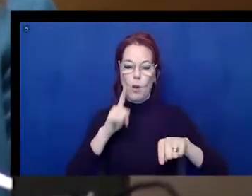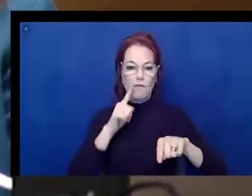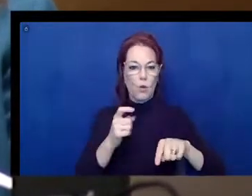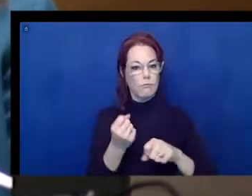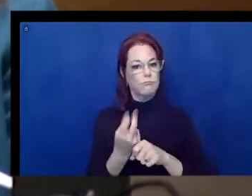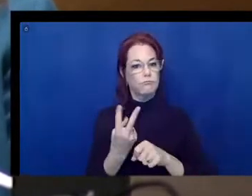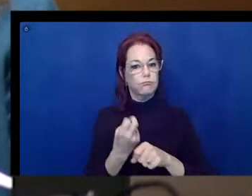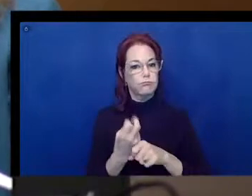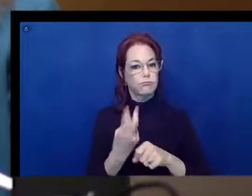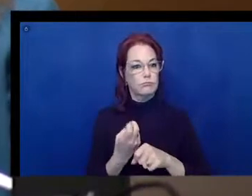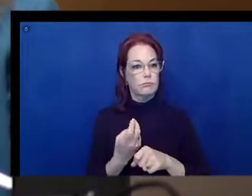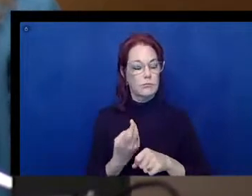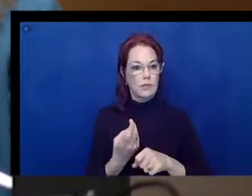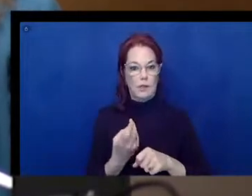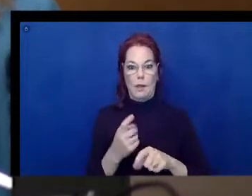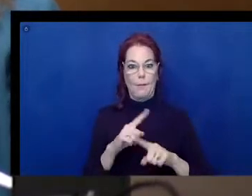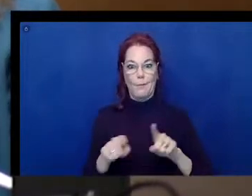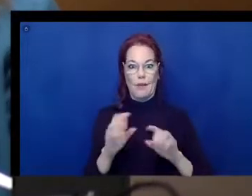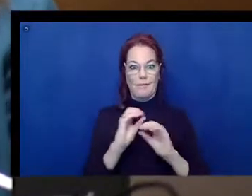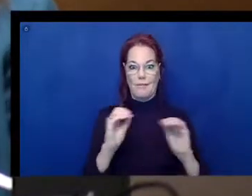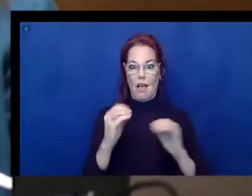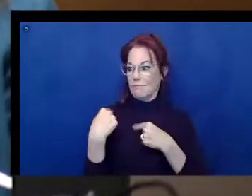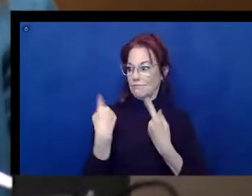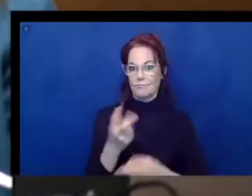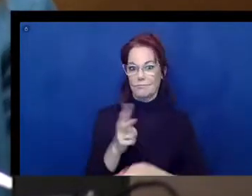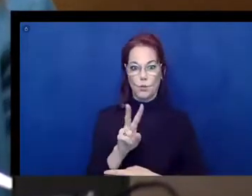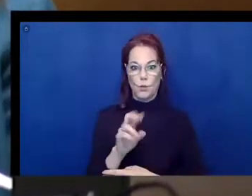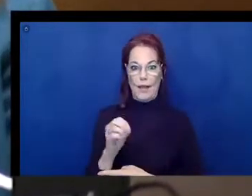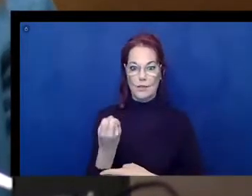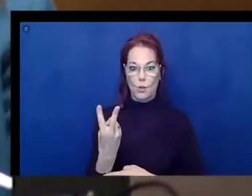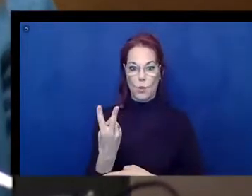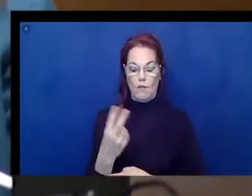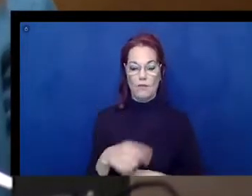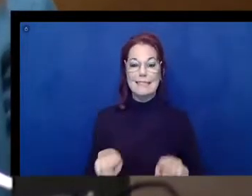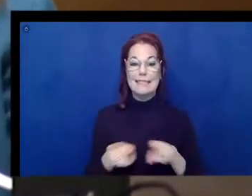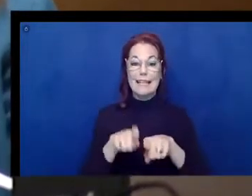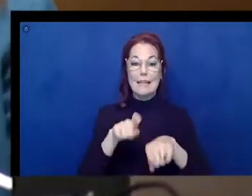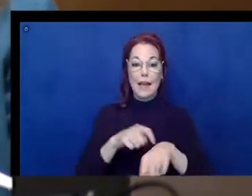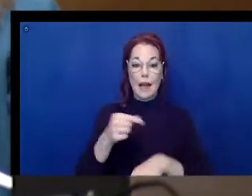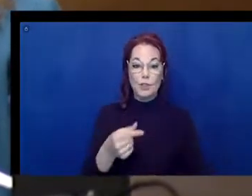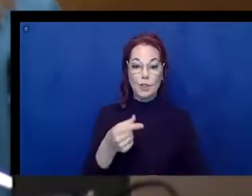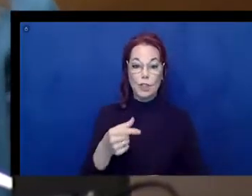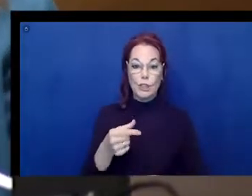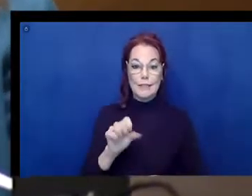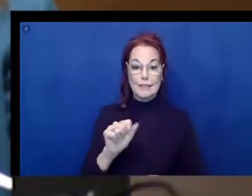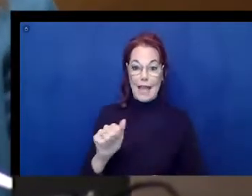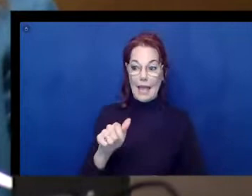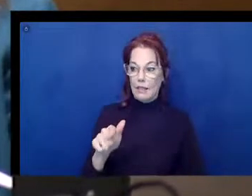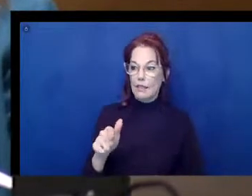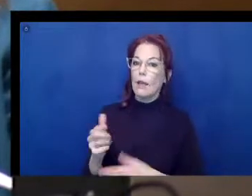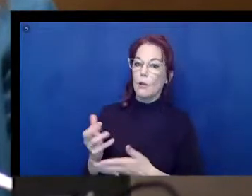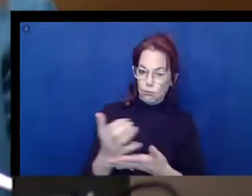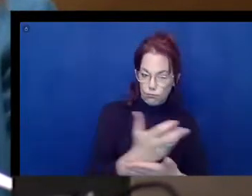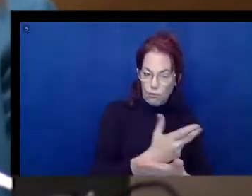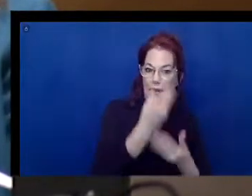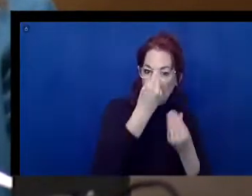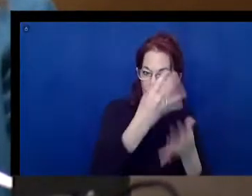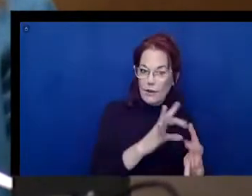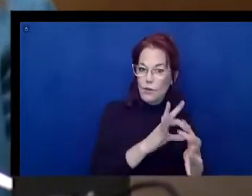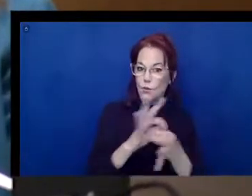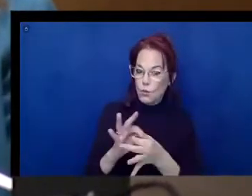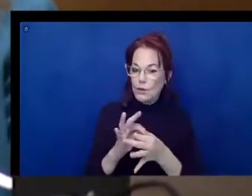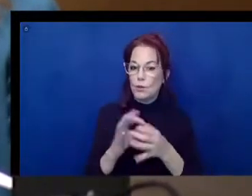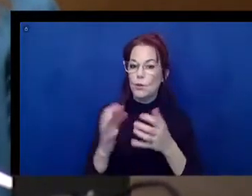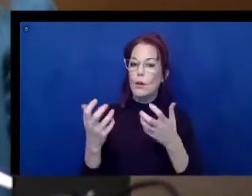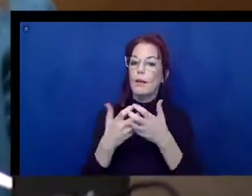since 2012. At the same time, GSA is collecting information on compliance, but does not share that information with the